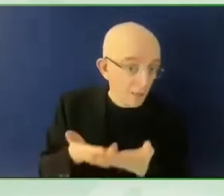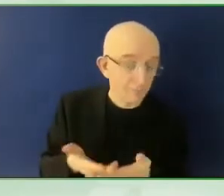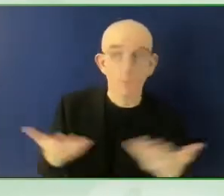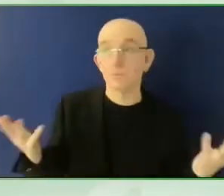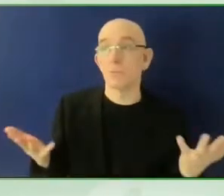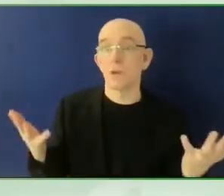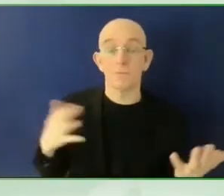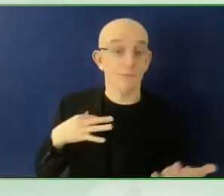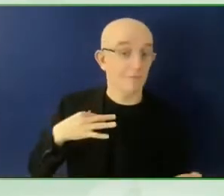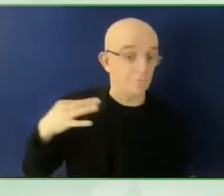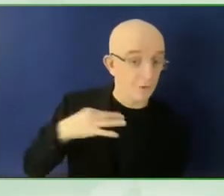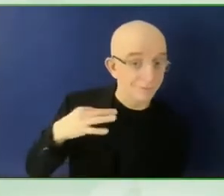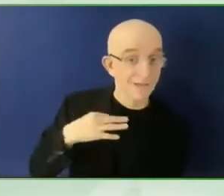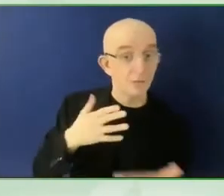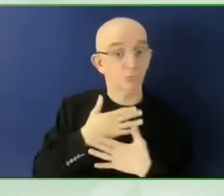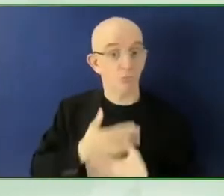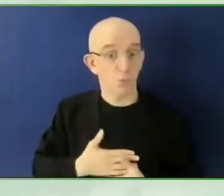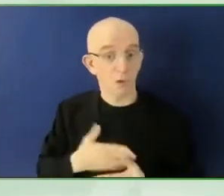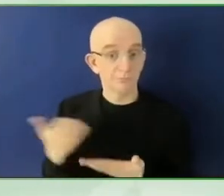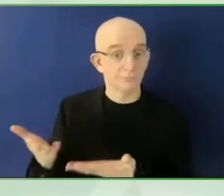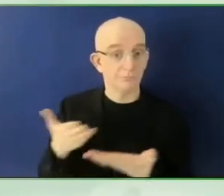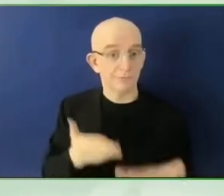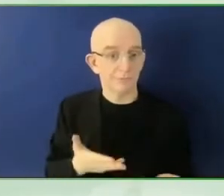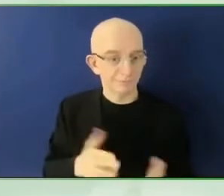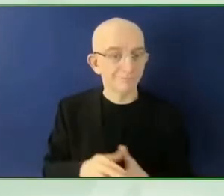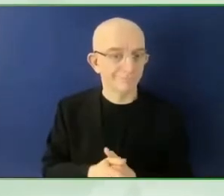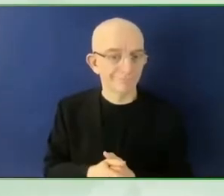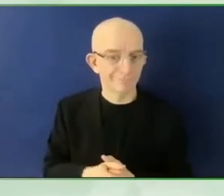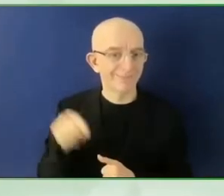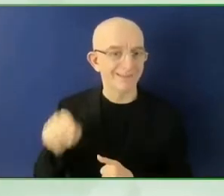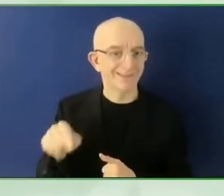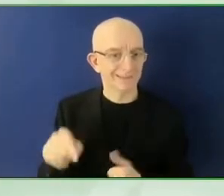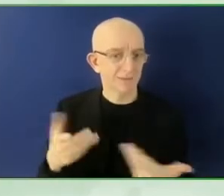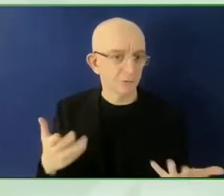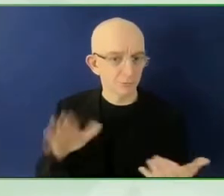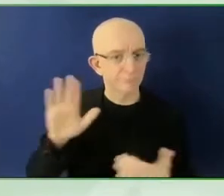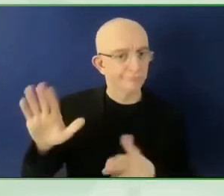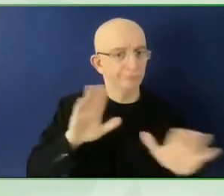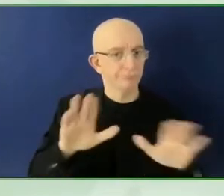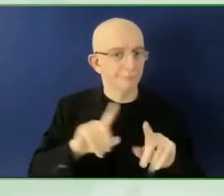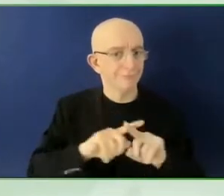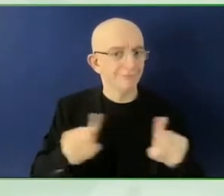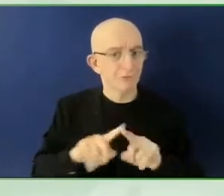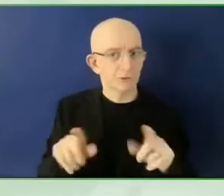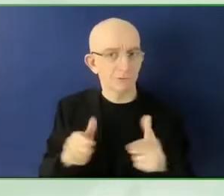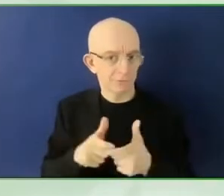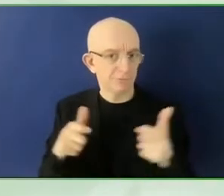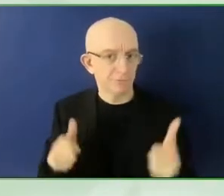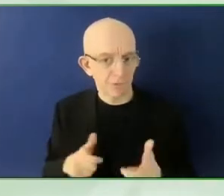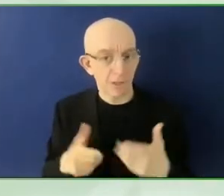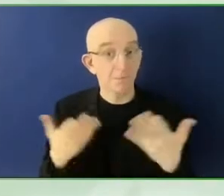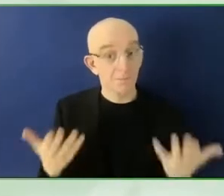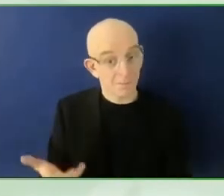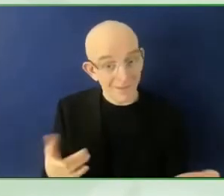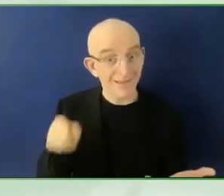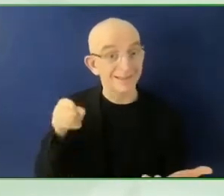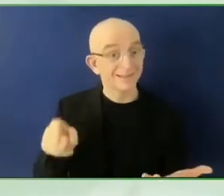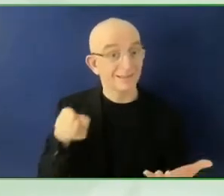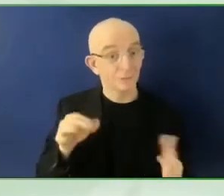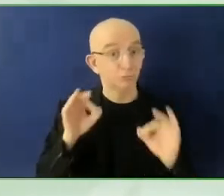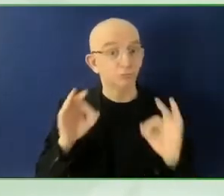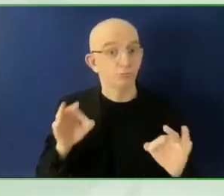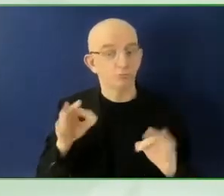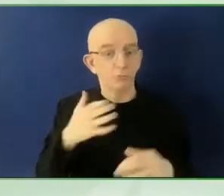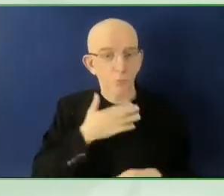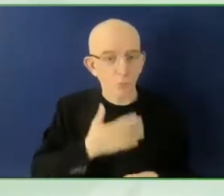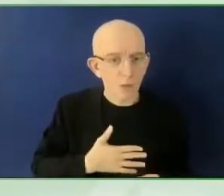employees. So if they want to support their blind or low vision employees, that comes with a fee that